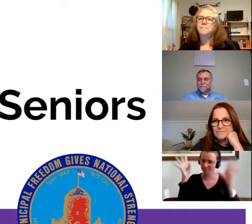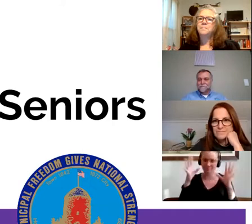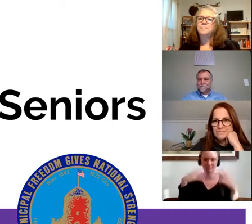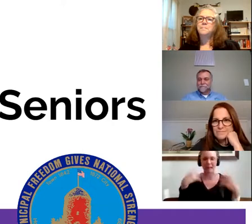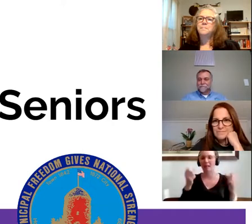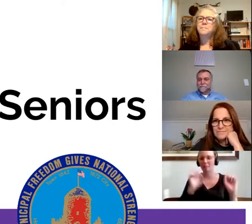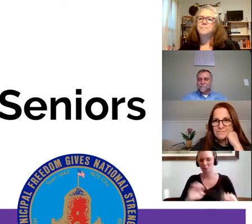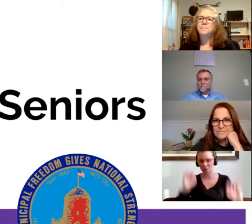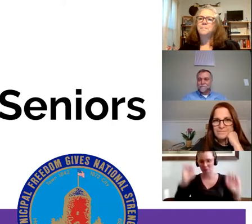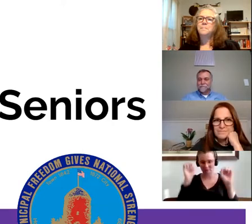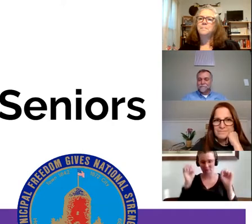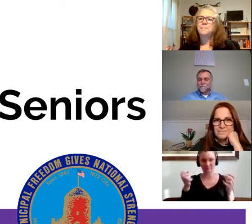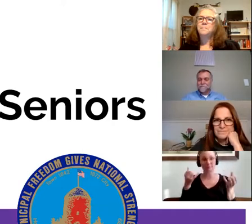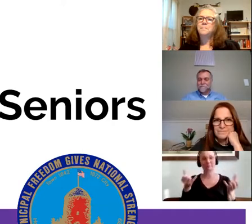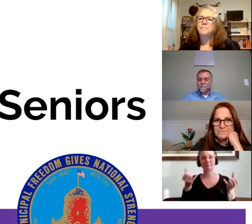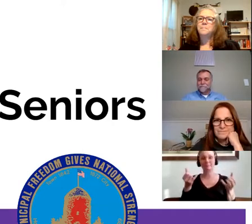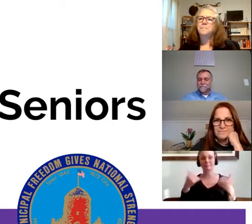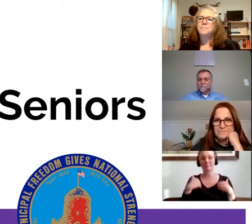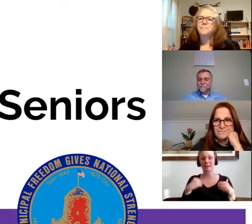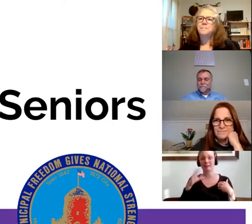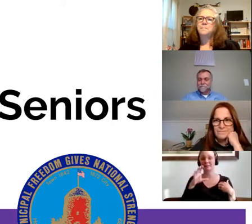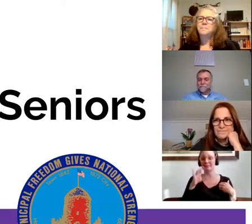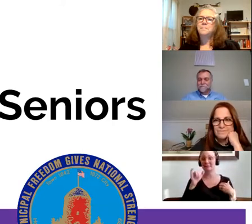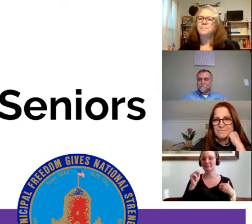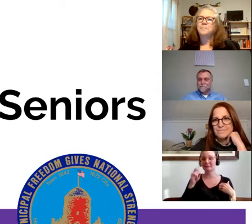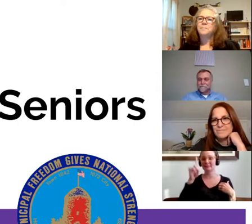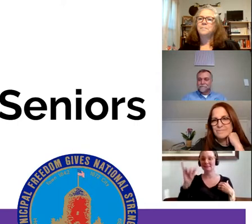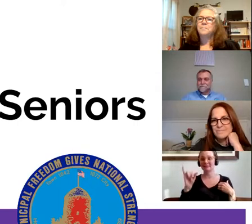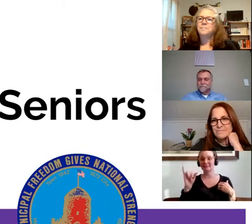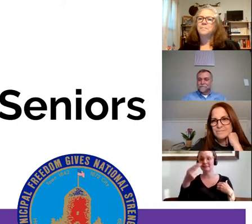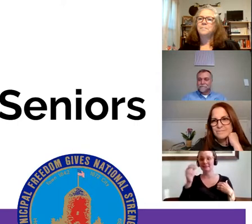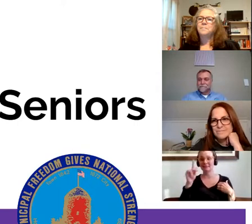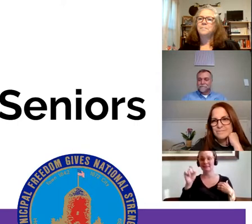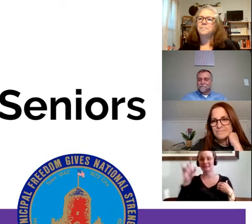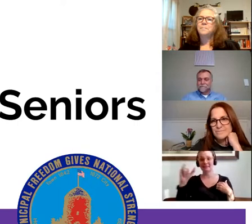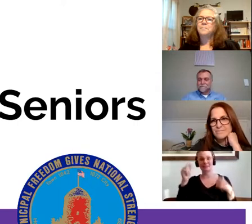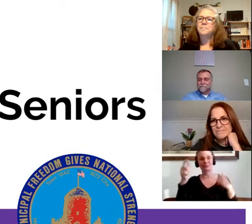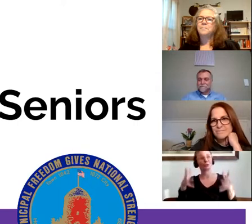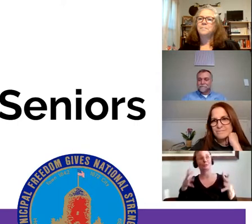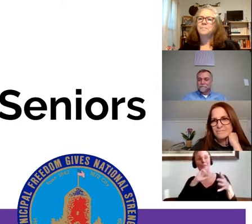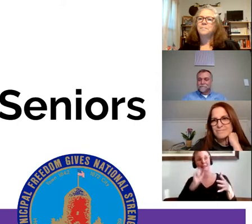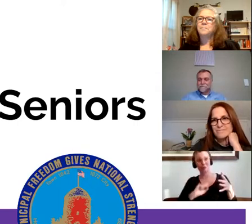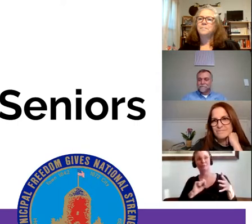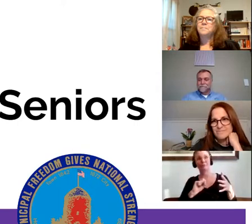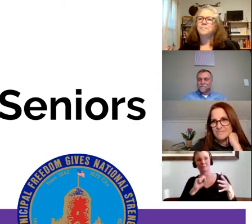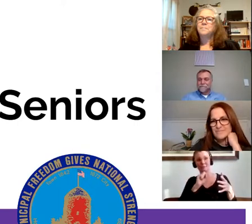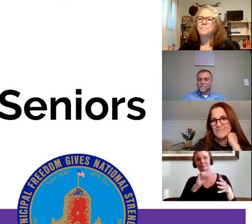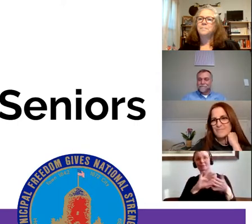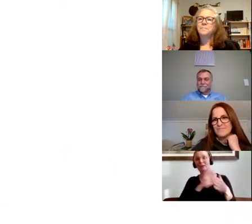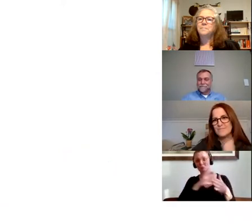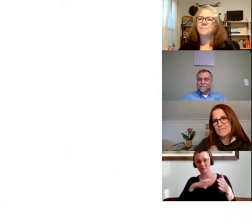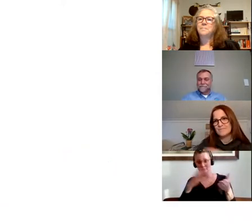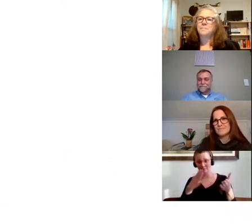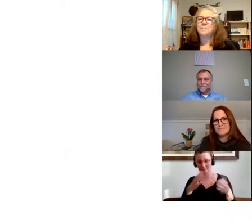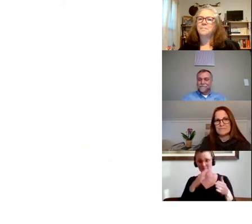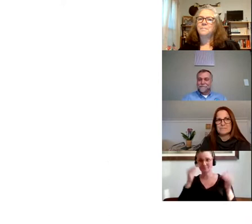by Cindy Hickey, Director of the Council on Aging here in the city, Doug Kress, the Executive